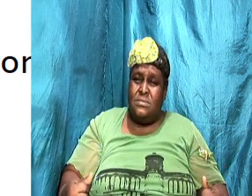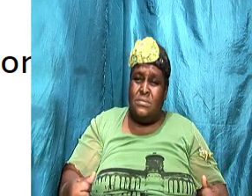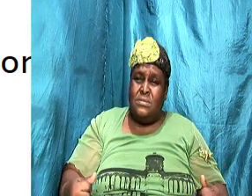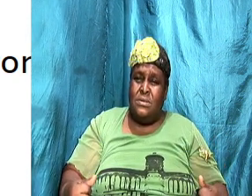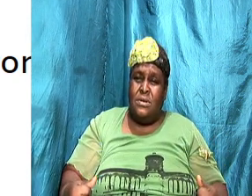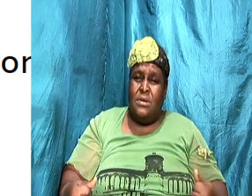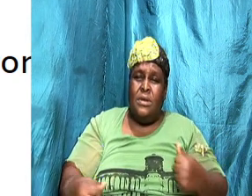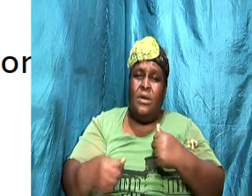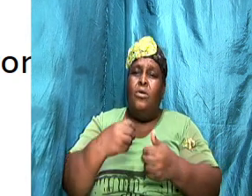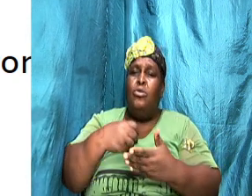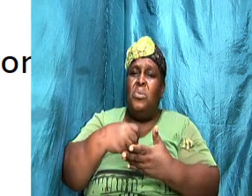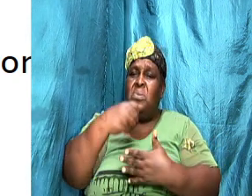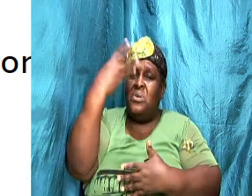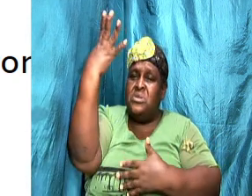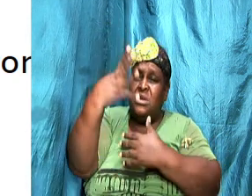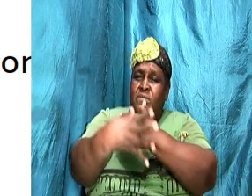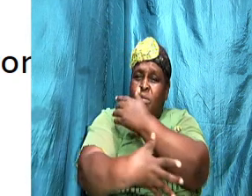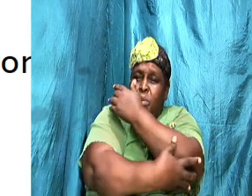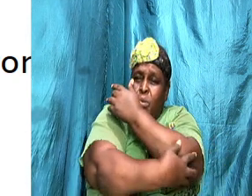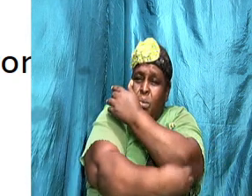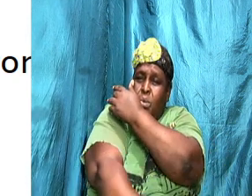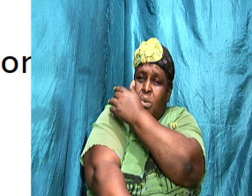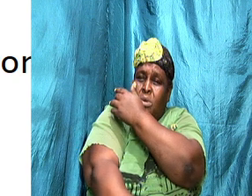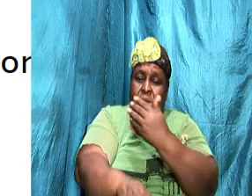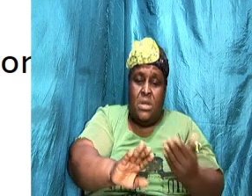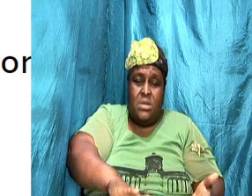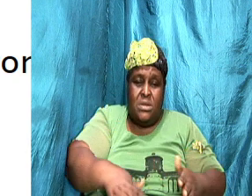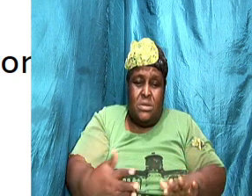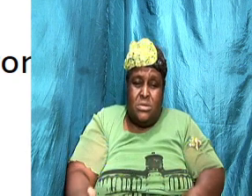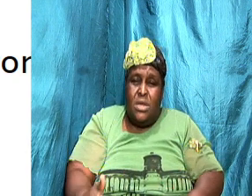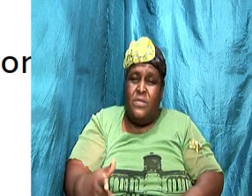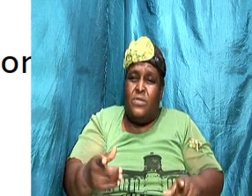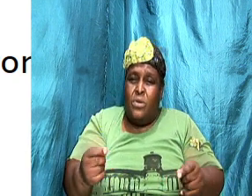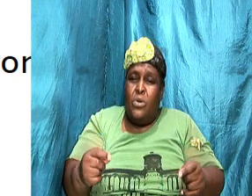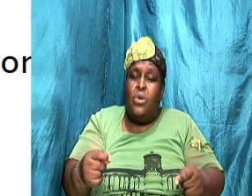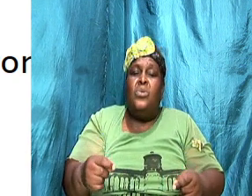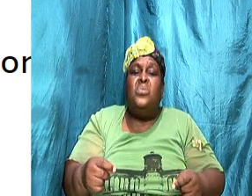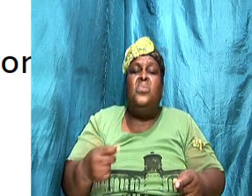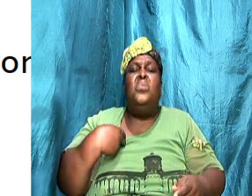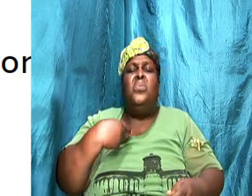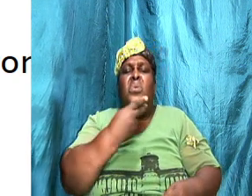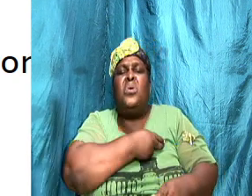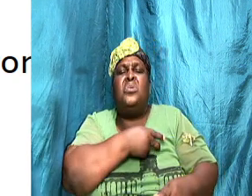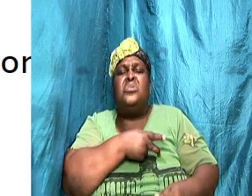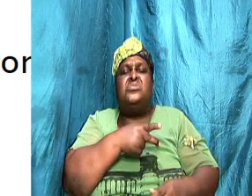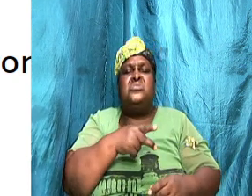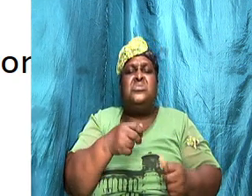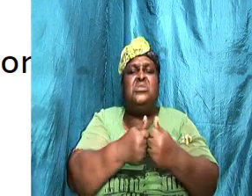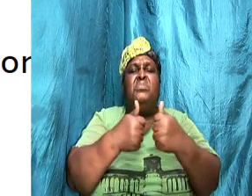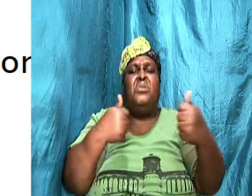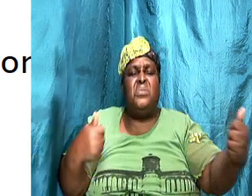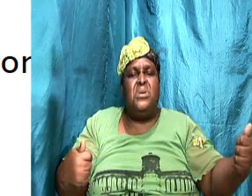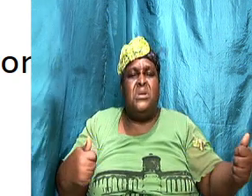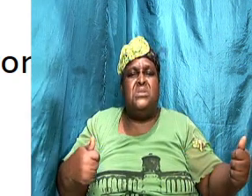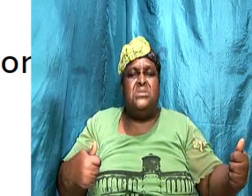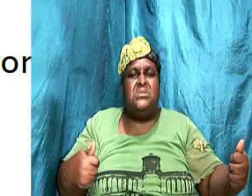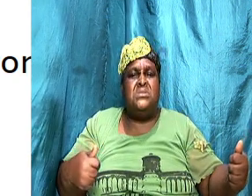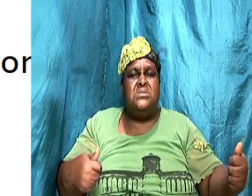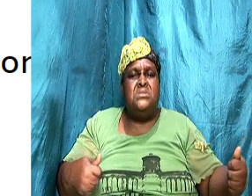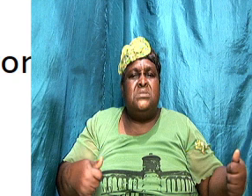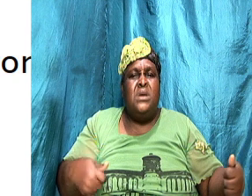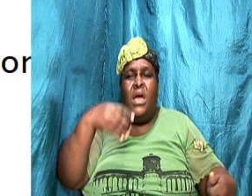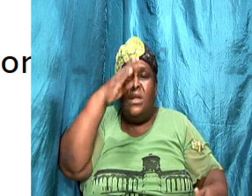for rich or poor until death us do part and the Bible in Malachi 2 verse 14 says God is the